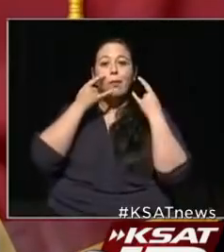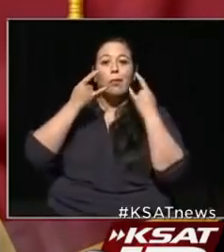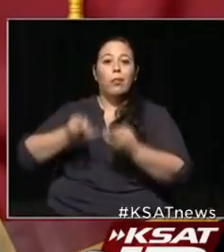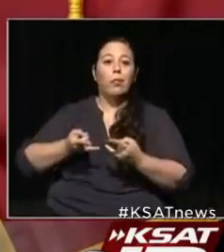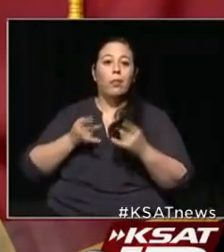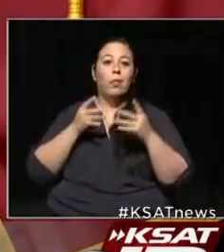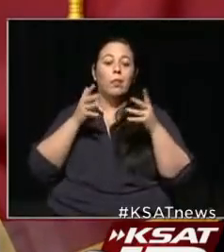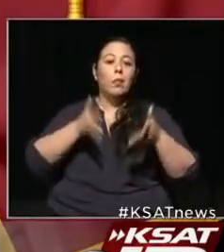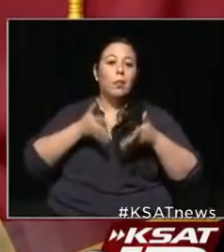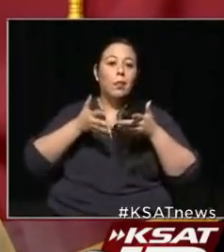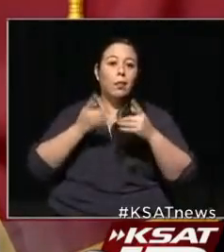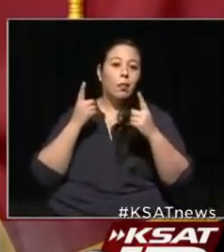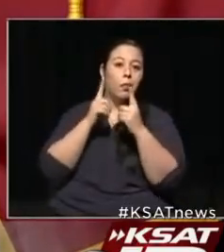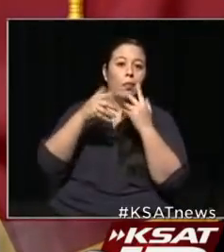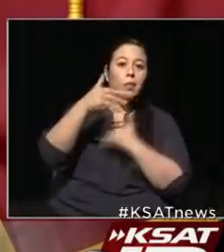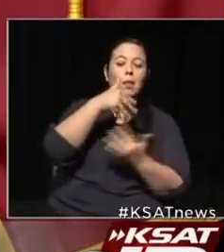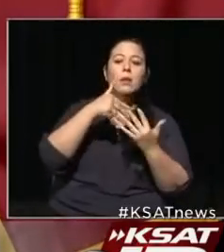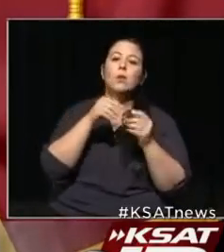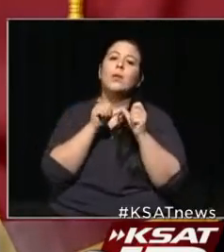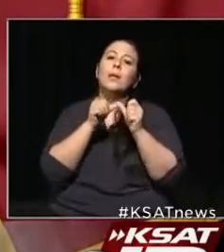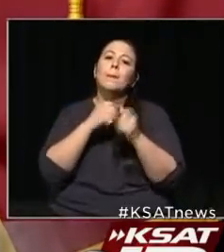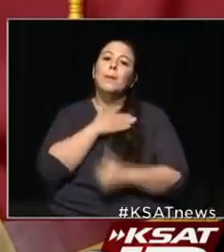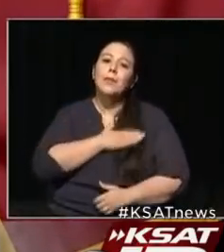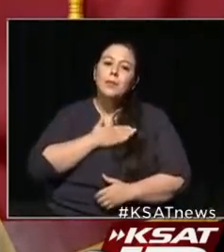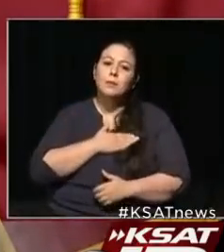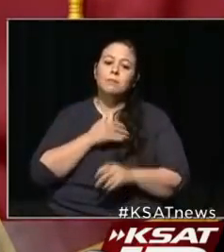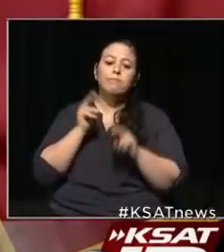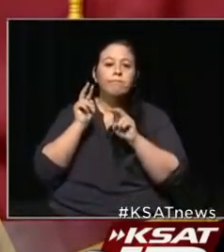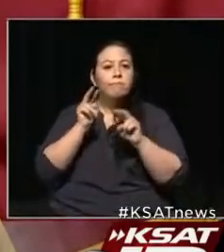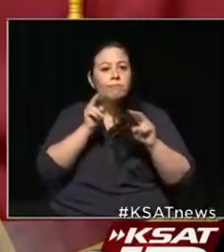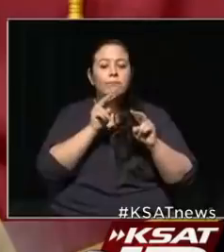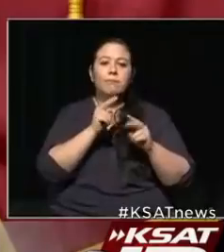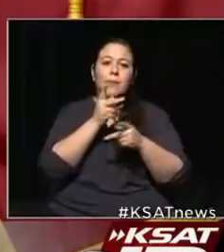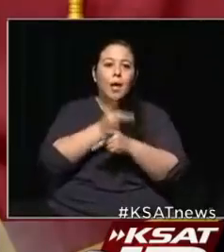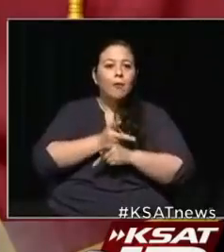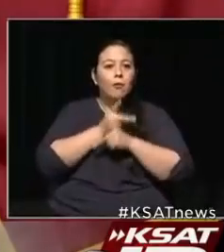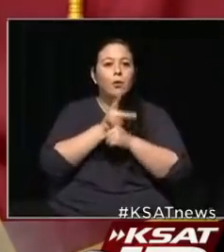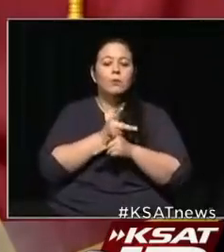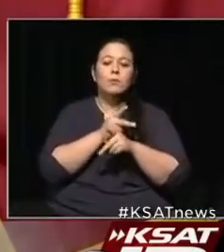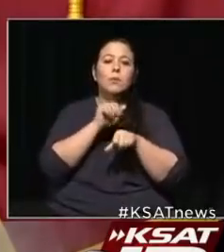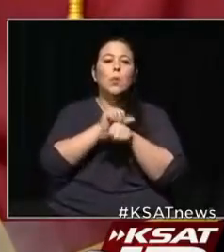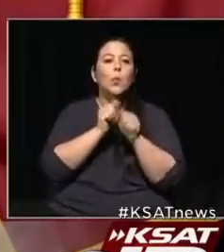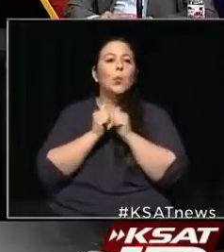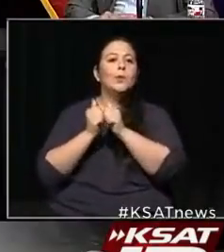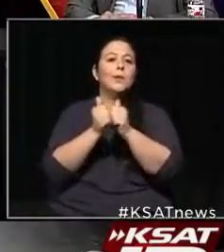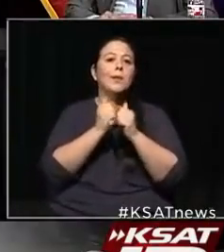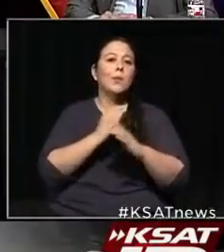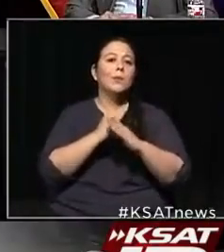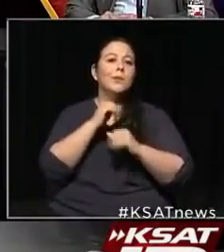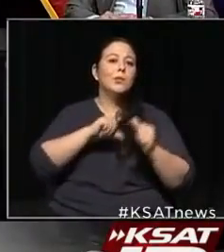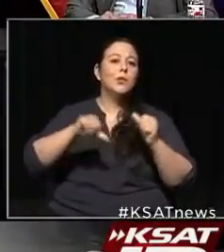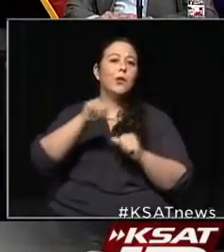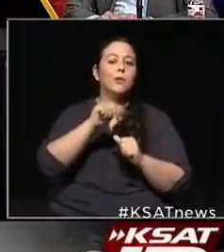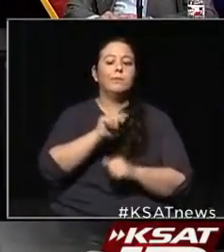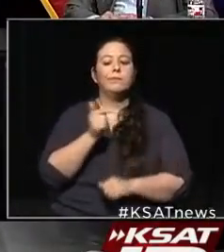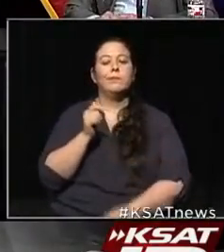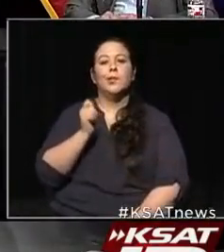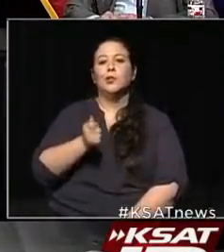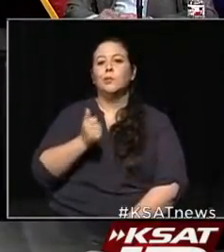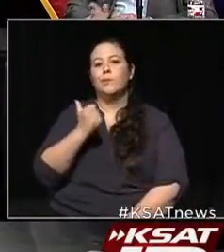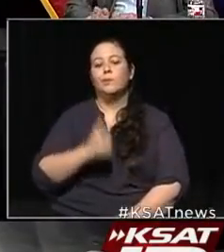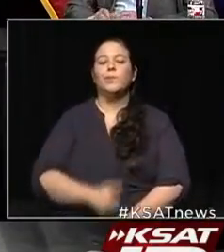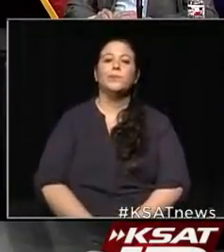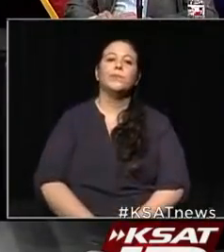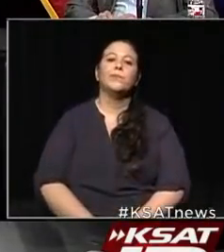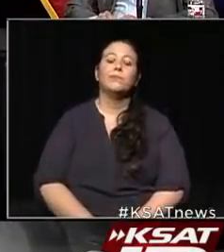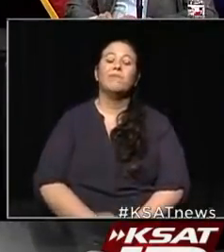that. So keep up the heightened vigilance. Let's work together to protect one another from this disease. And let me turn it over to Bexar County Judge Nelson Wolf.